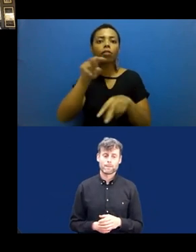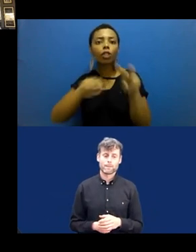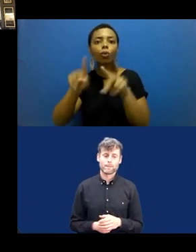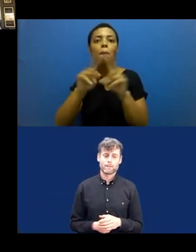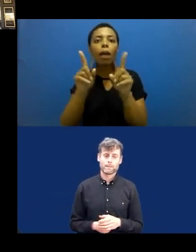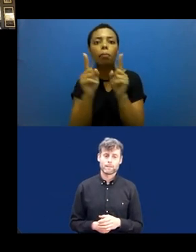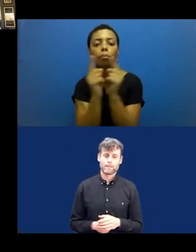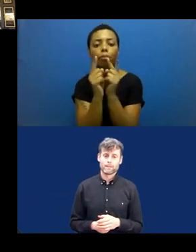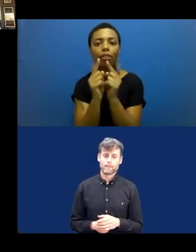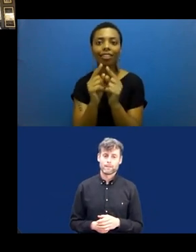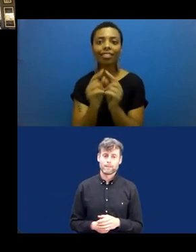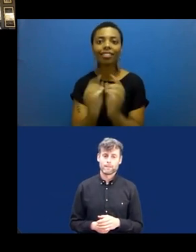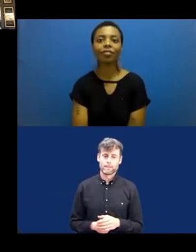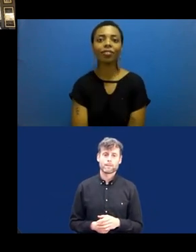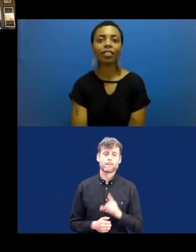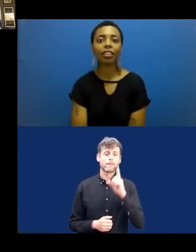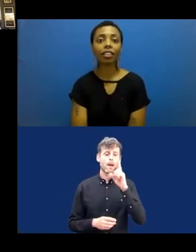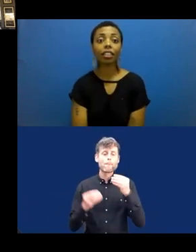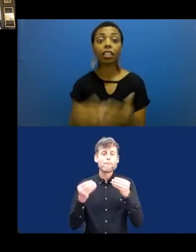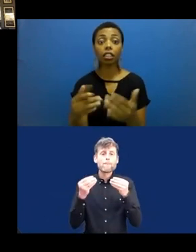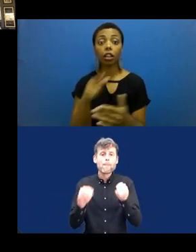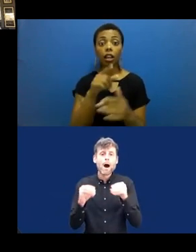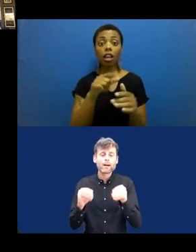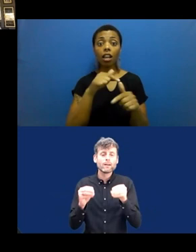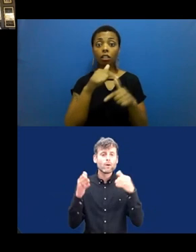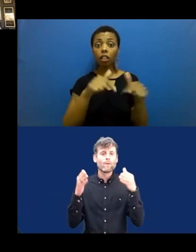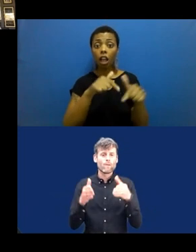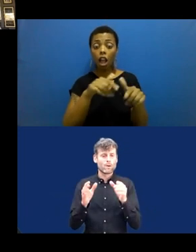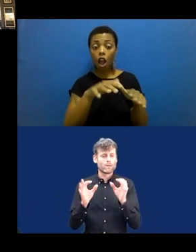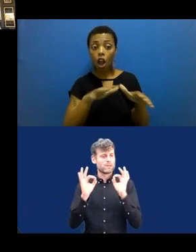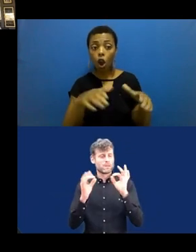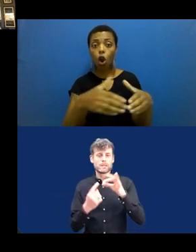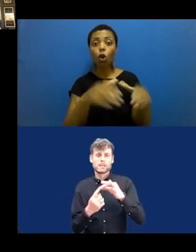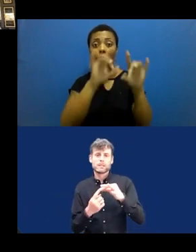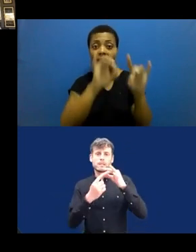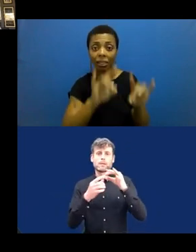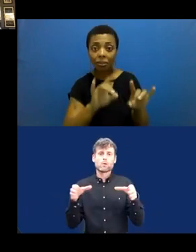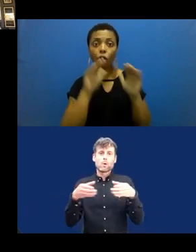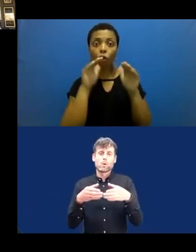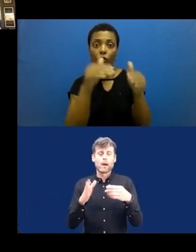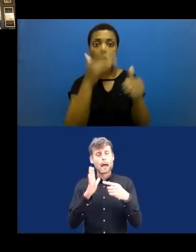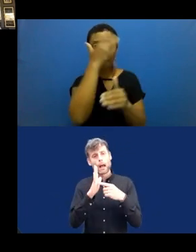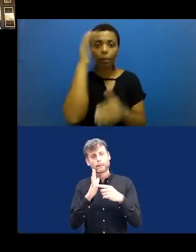The market for special groups of persons with disabilities, like deaf-blindness,